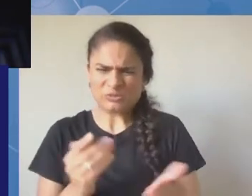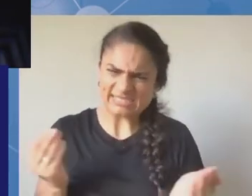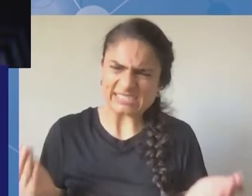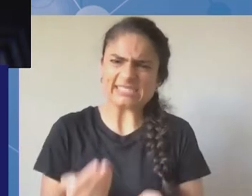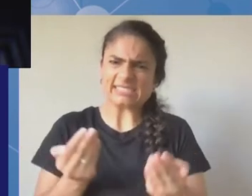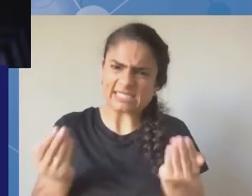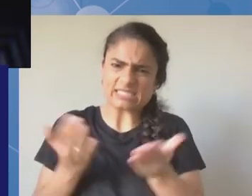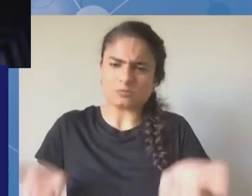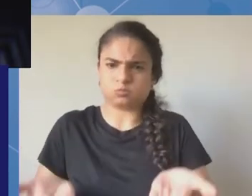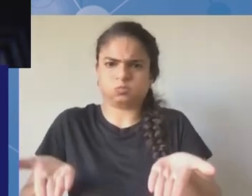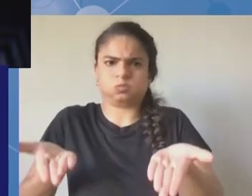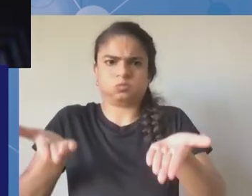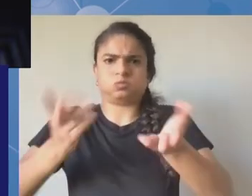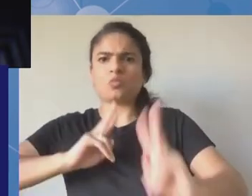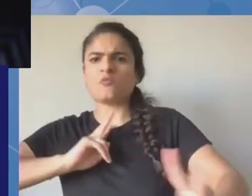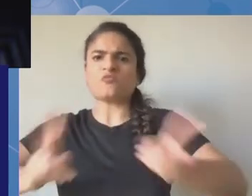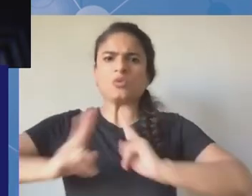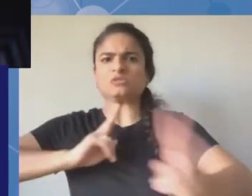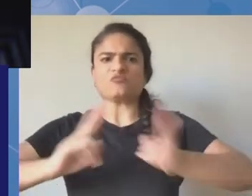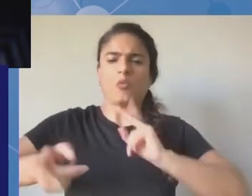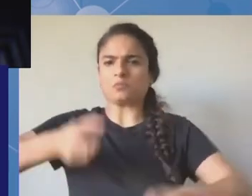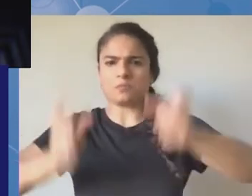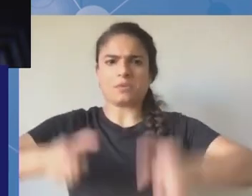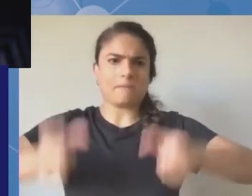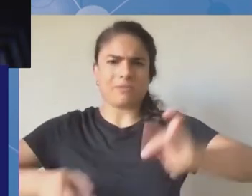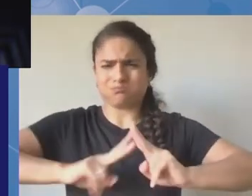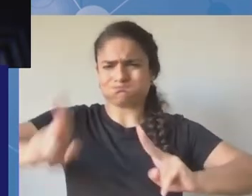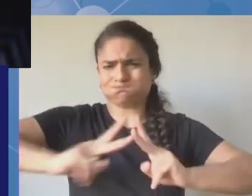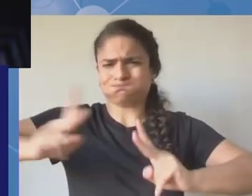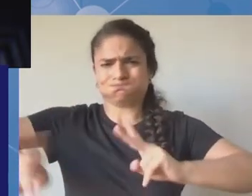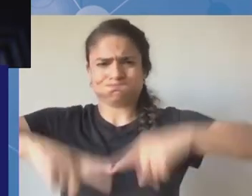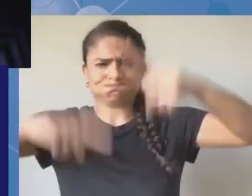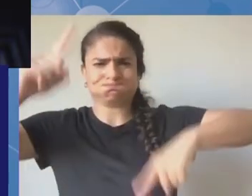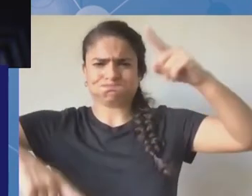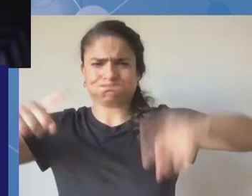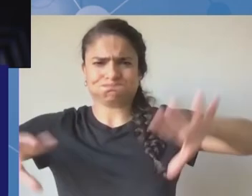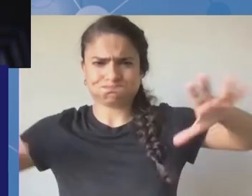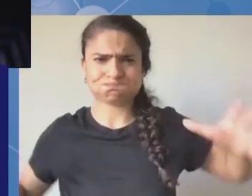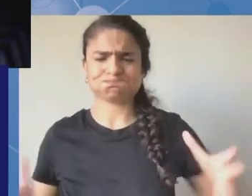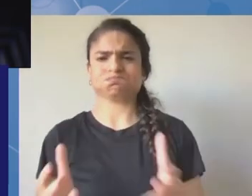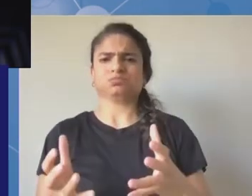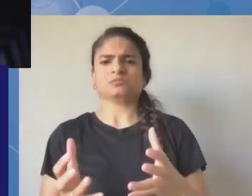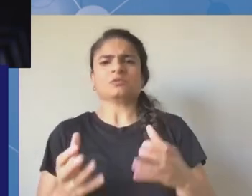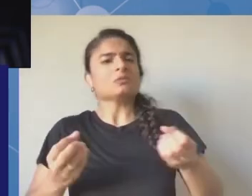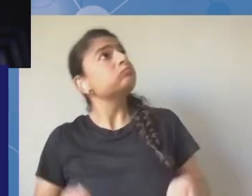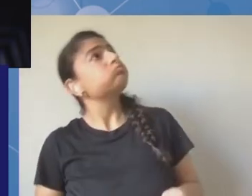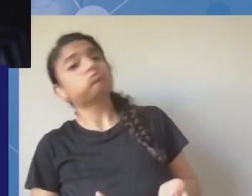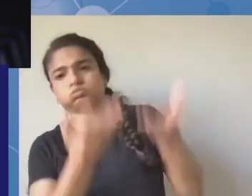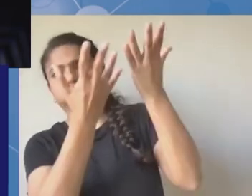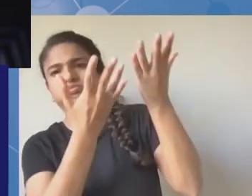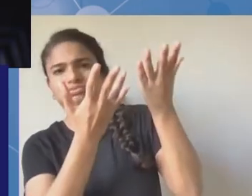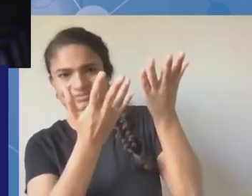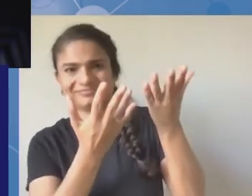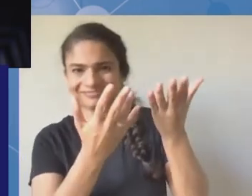level are heard uh on on the holes of the um of the of the of decision makers